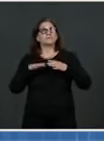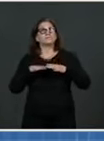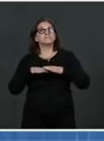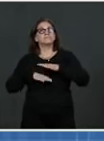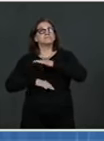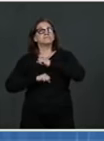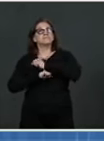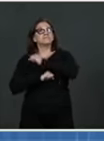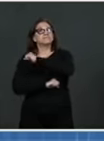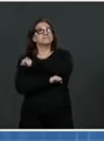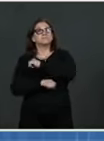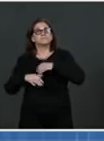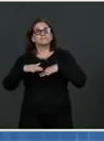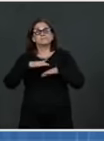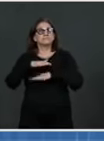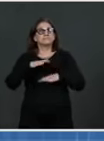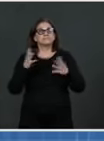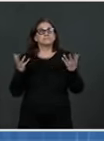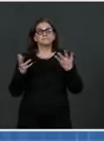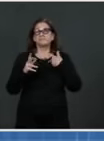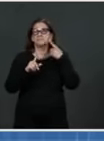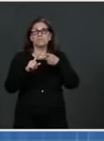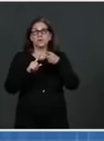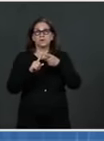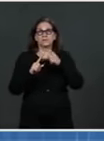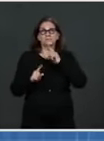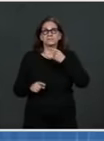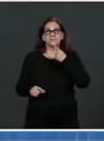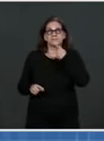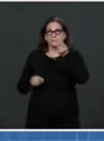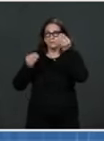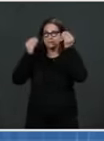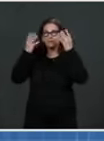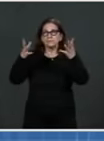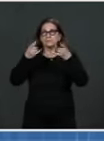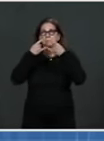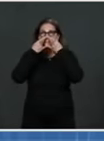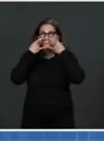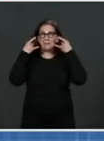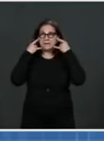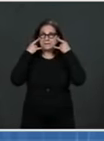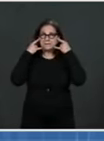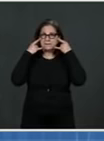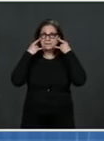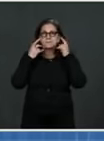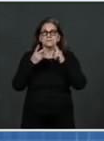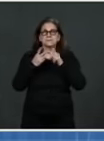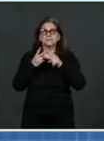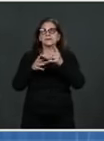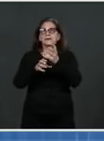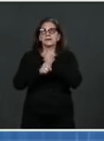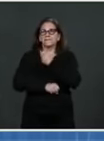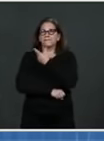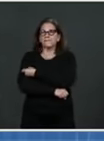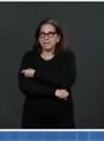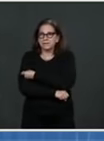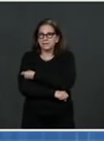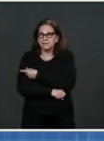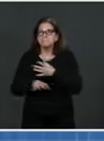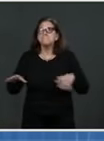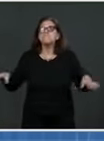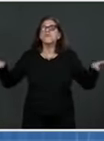but also vaccination. Absolutely critical. Next slide. If you look at the prevention